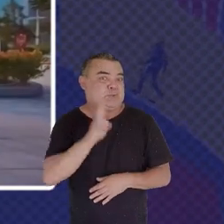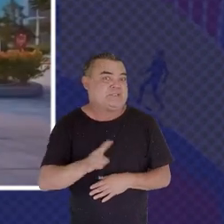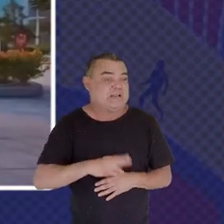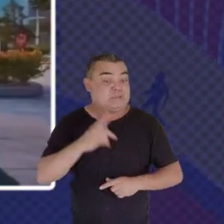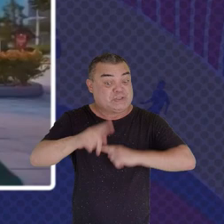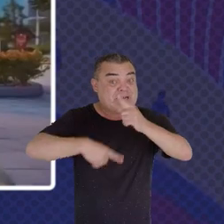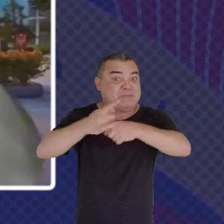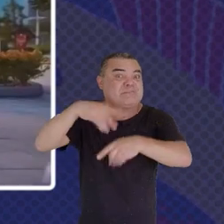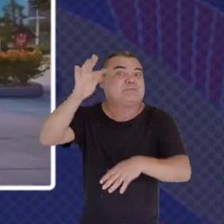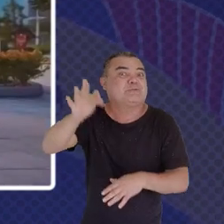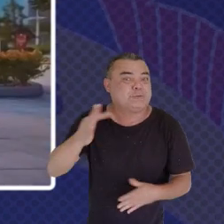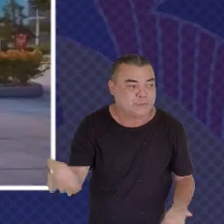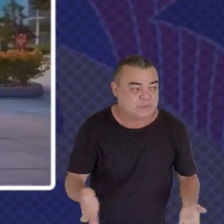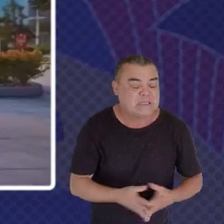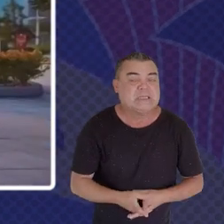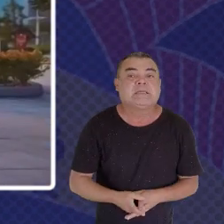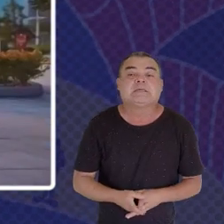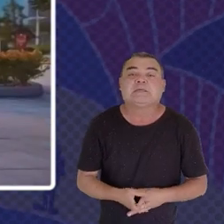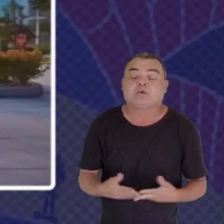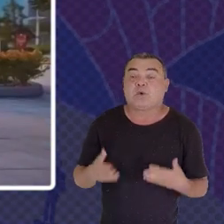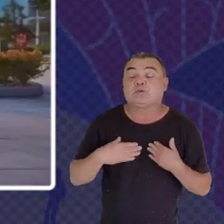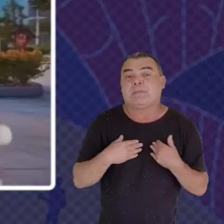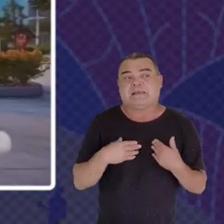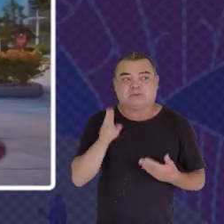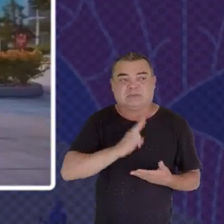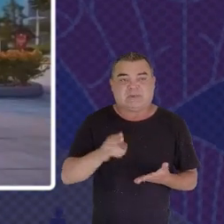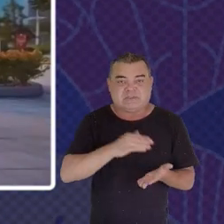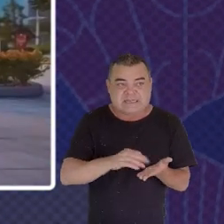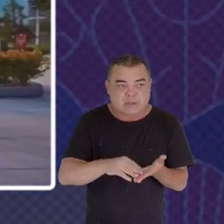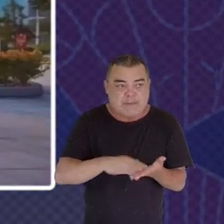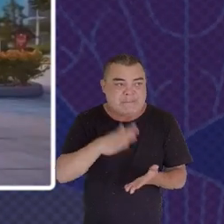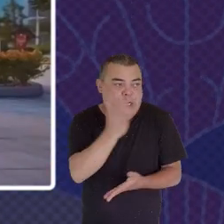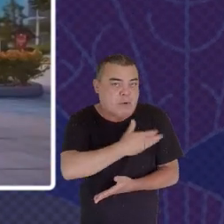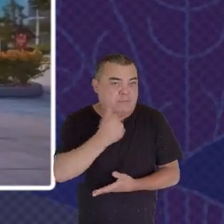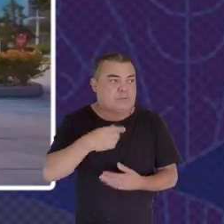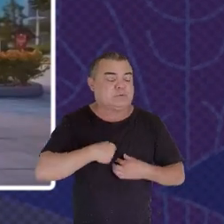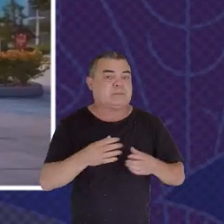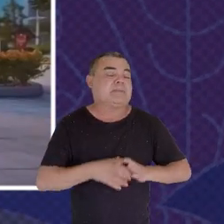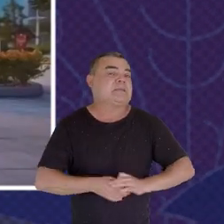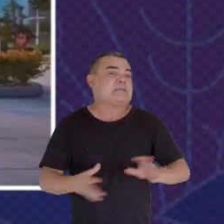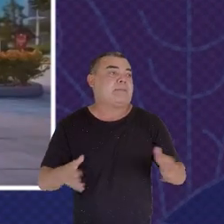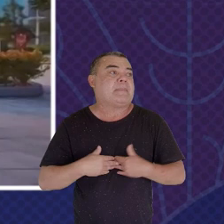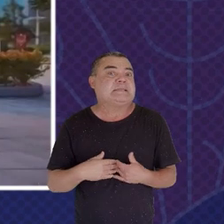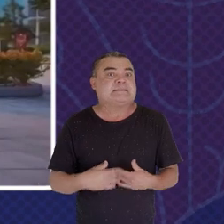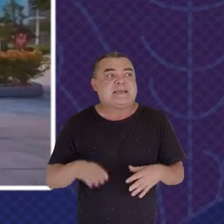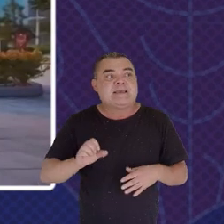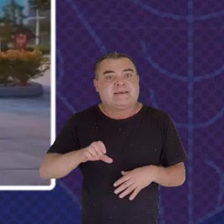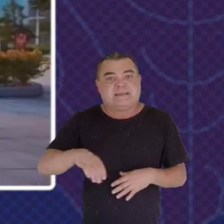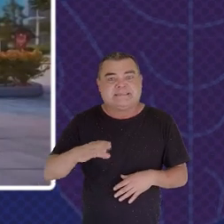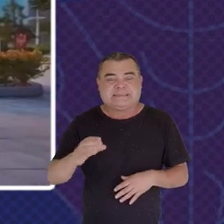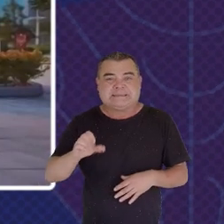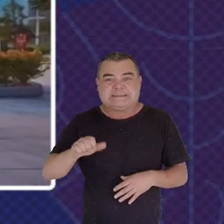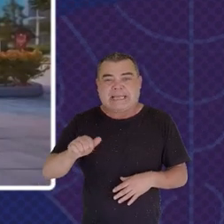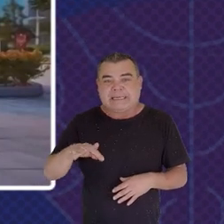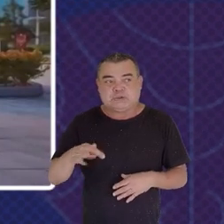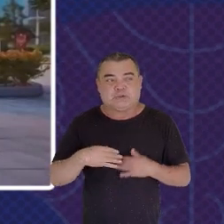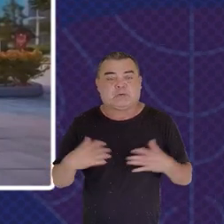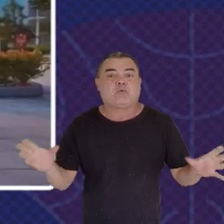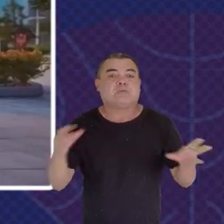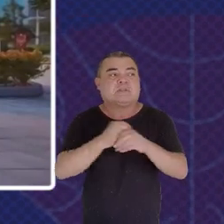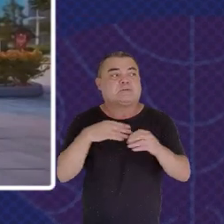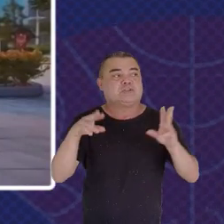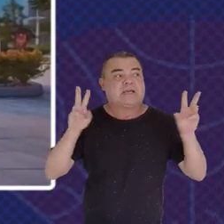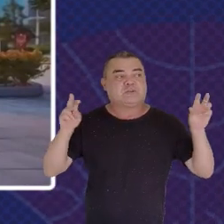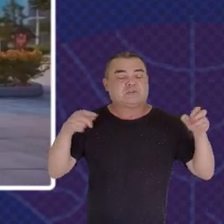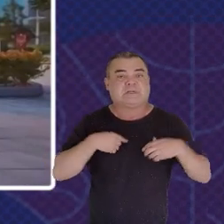To use that data In a way That allows us to have insights On the different issues That we are actually governing As a public